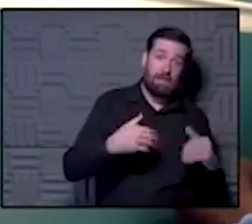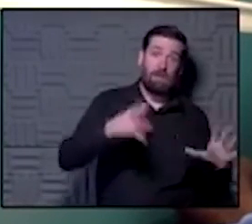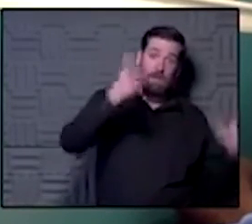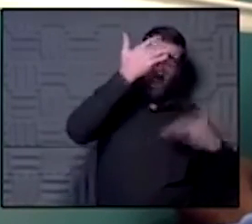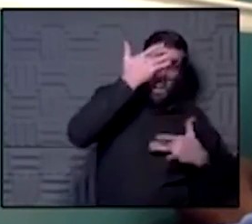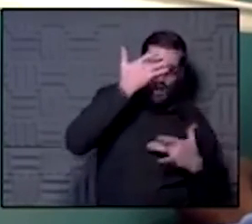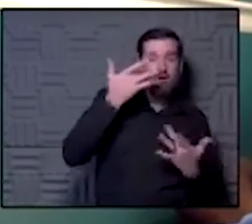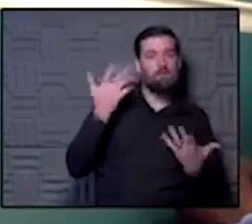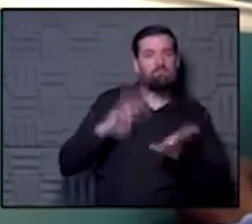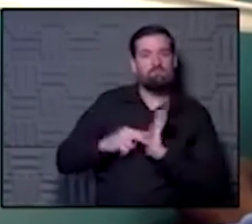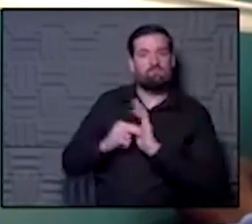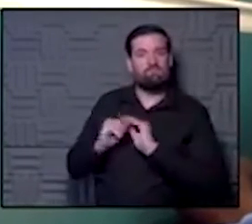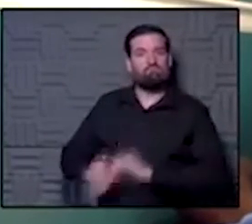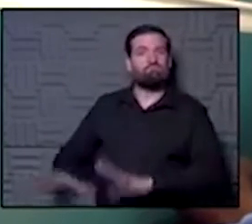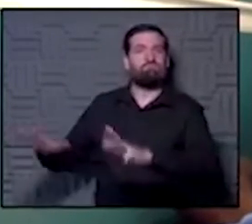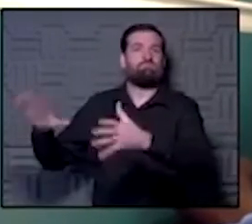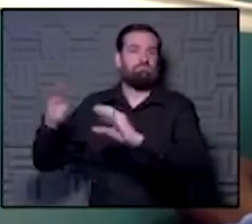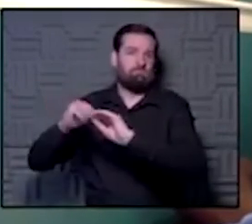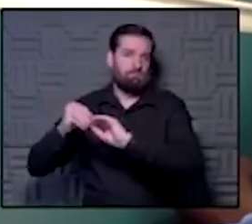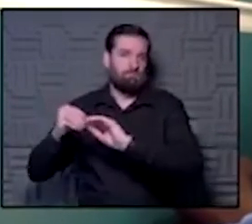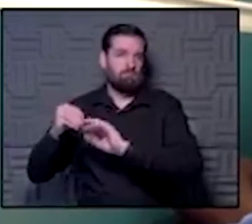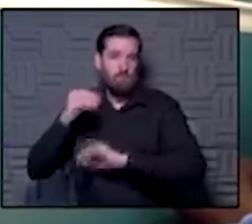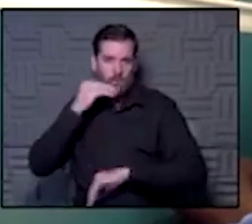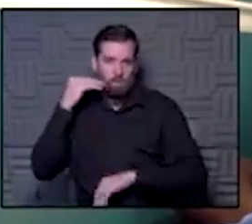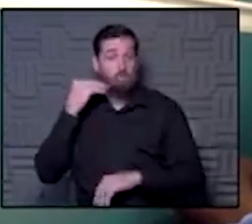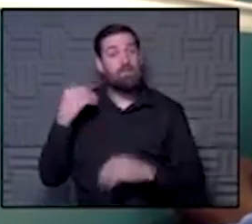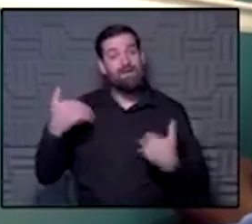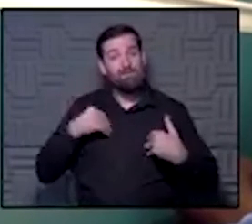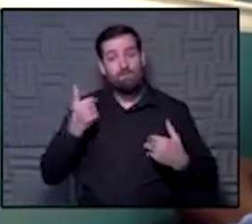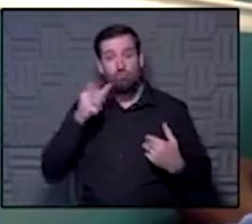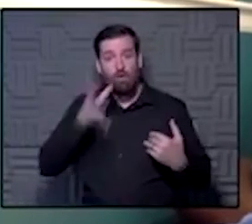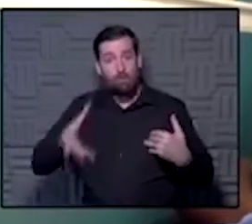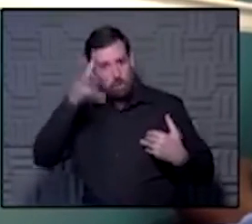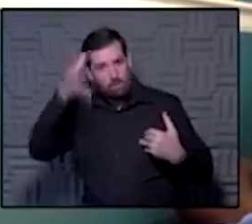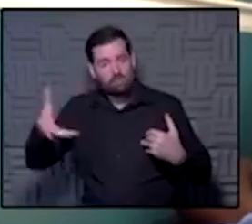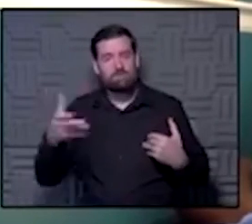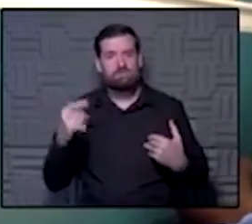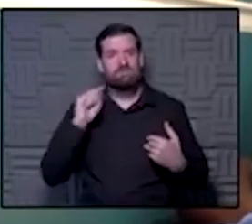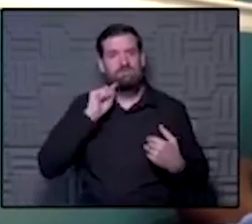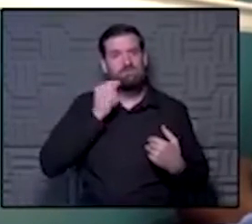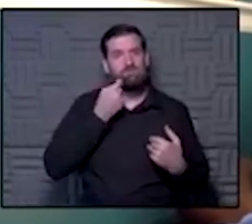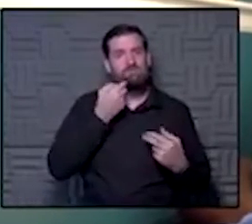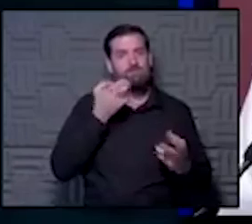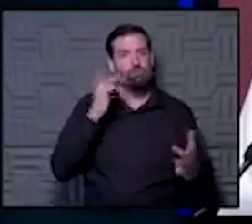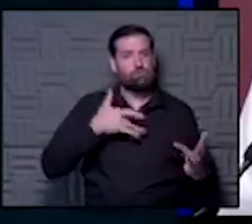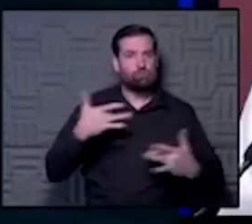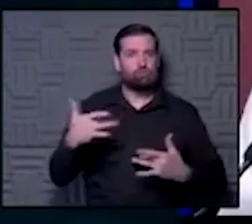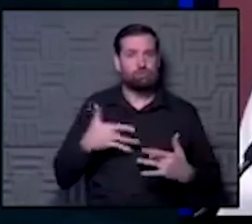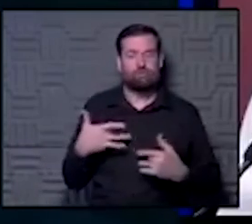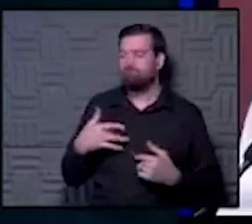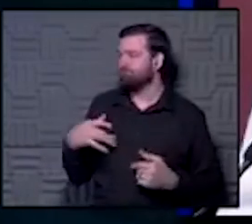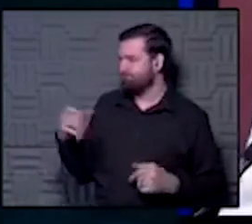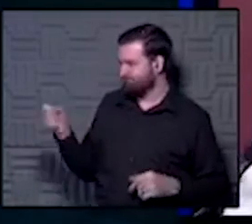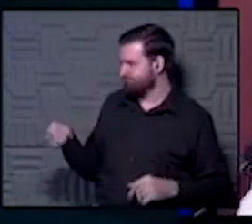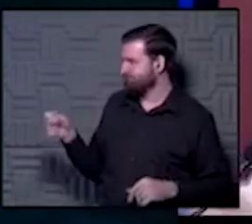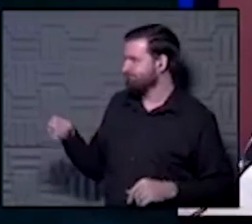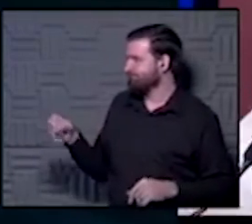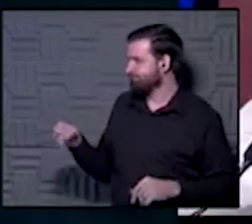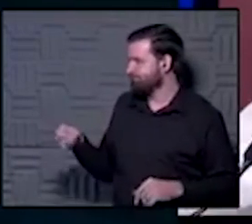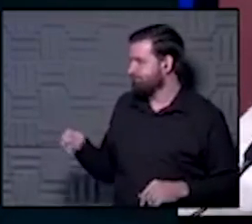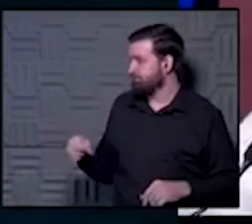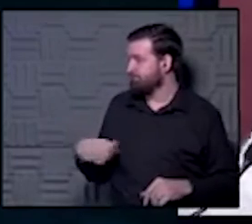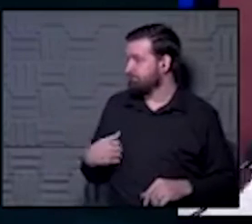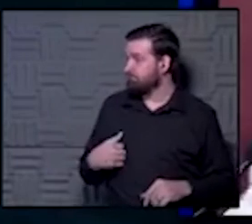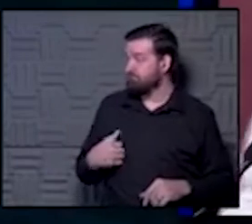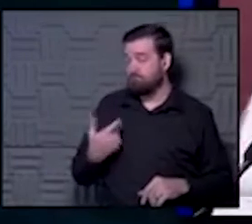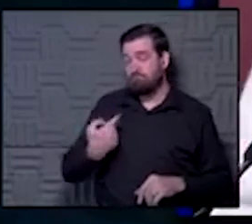spread it in the home. And when you have grandparents at home, that is a big concern. Yeah. So that is something I think we do have wrestle with